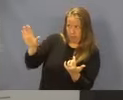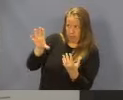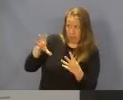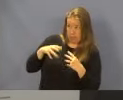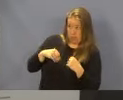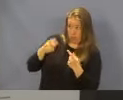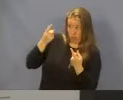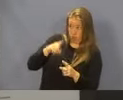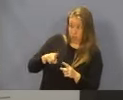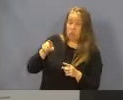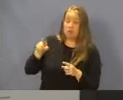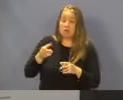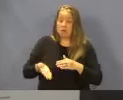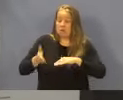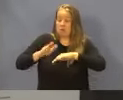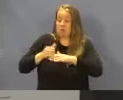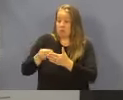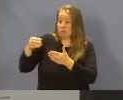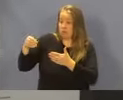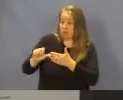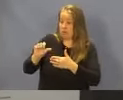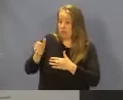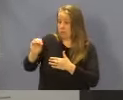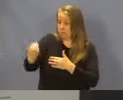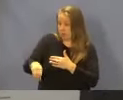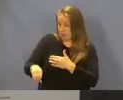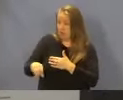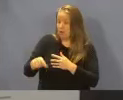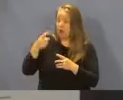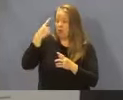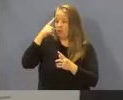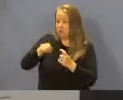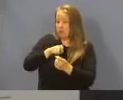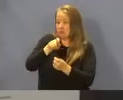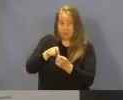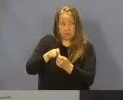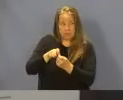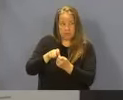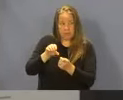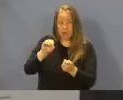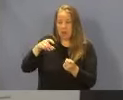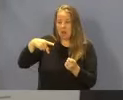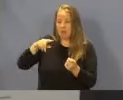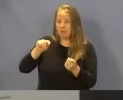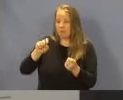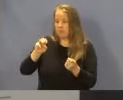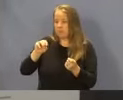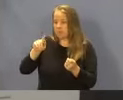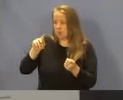a proposal to increase the reimbursement rates by 10% for select optometric codes.